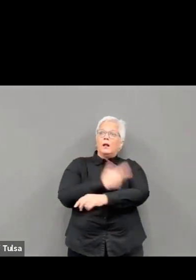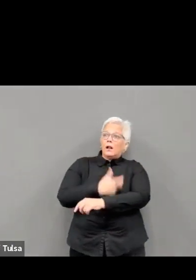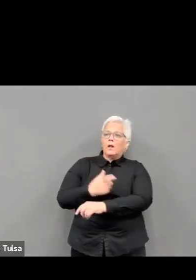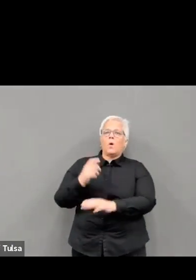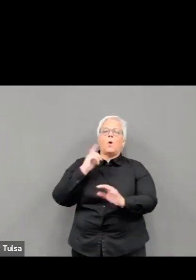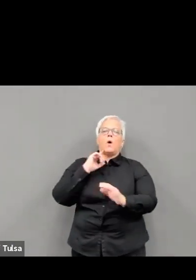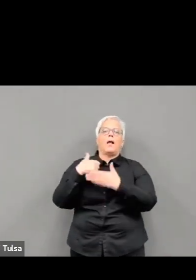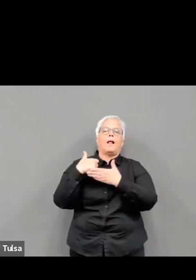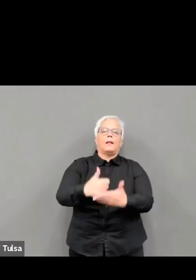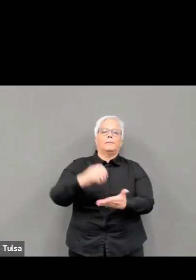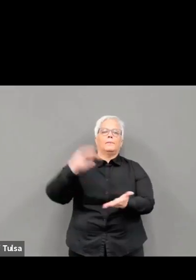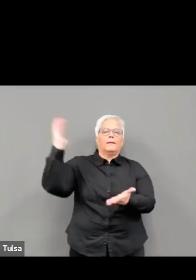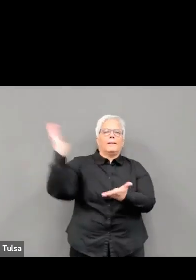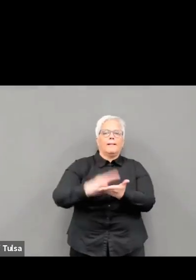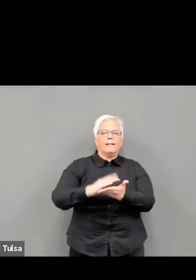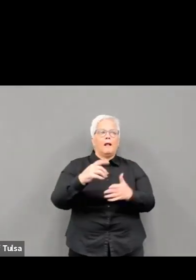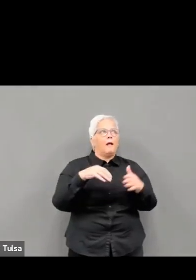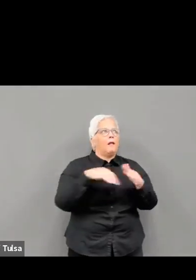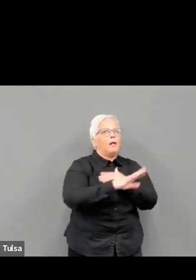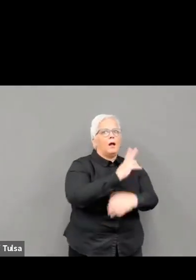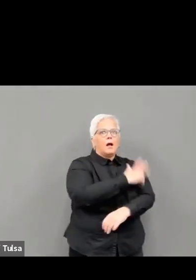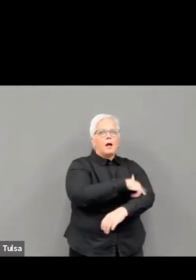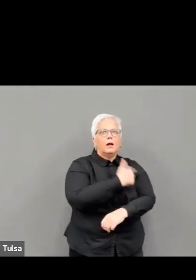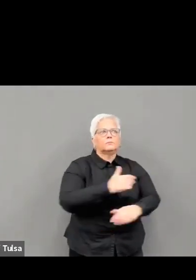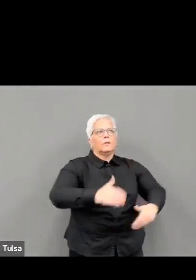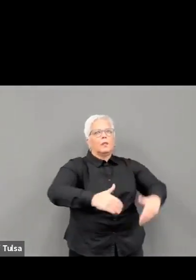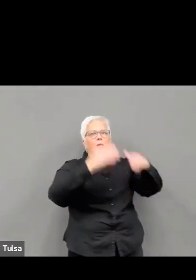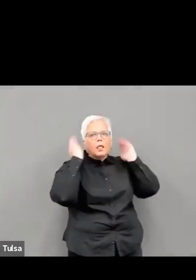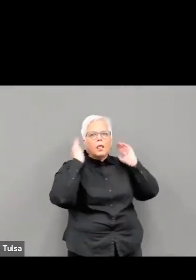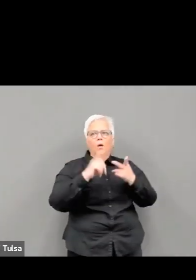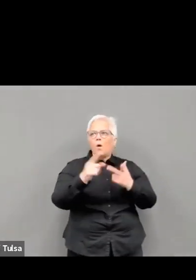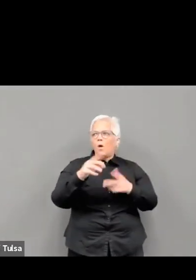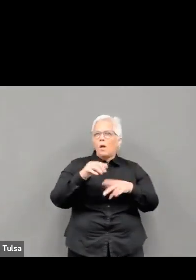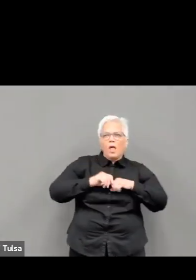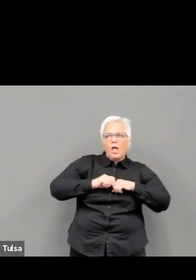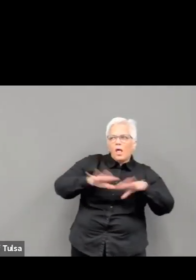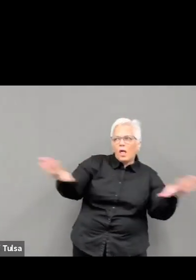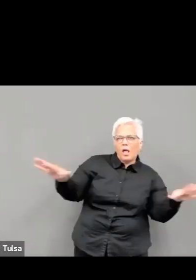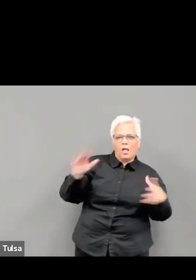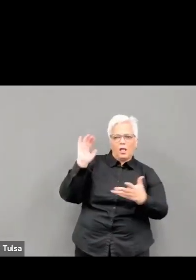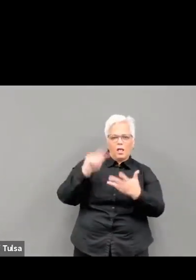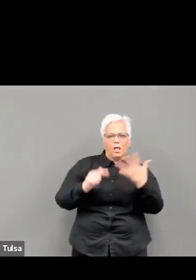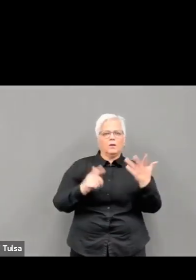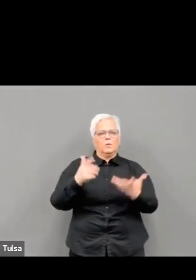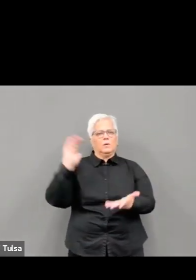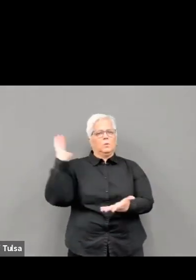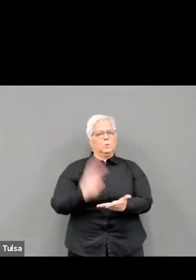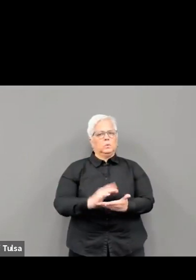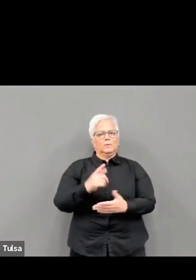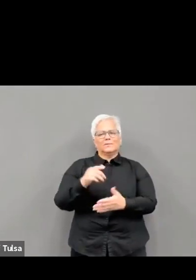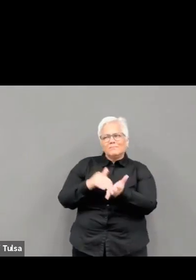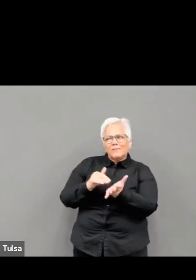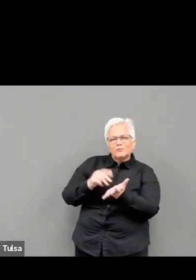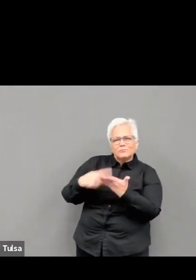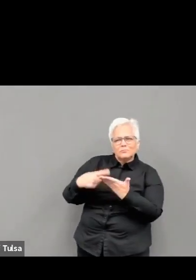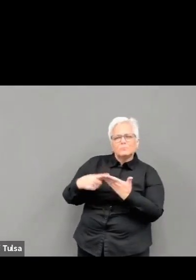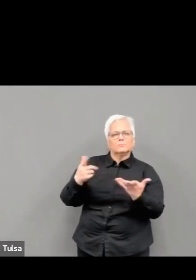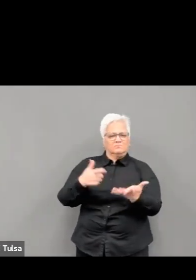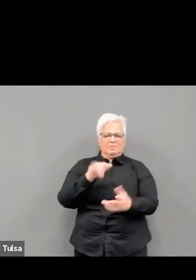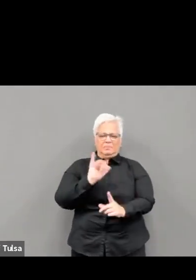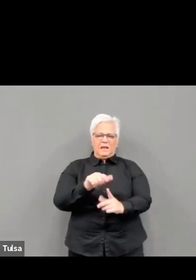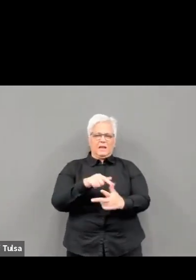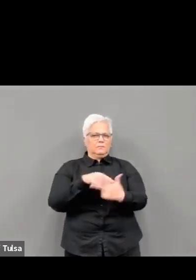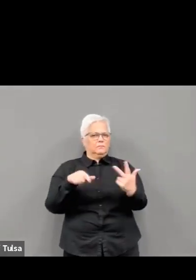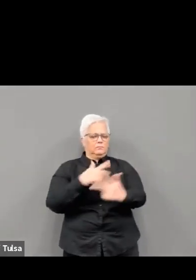good thing. It means you want to be informed. With spring on the way, it's easy to think the worst may be behind us and we're on our way to